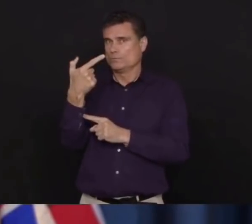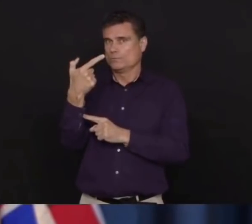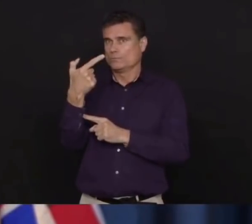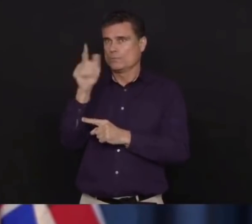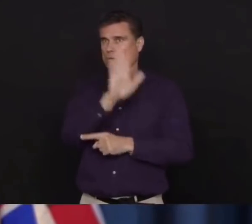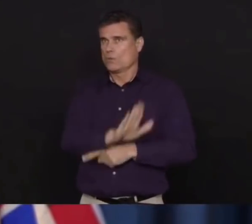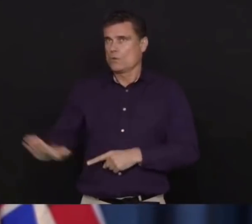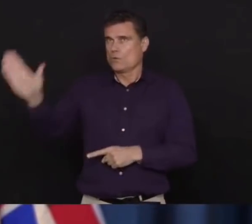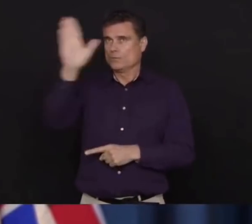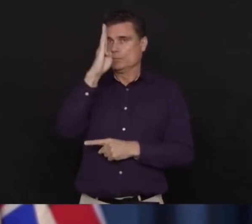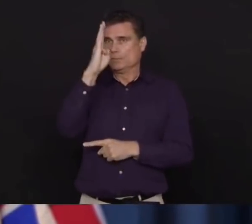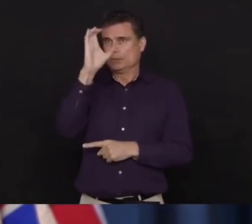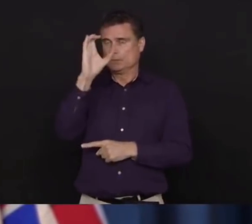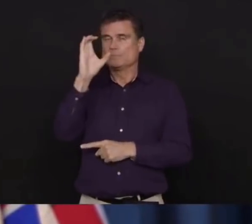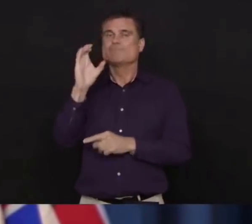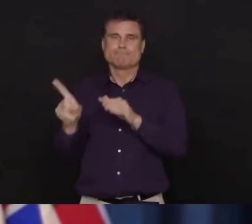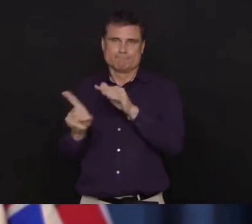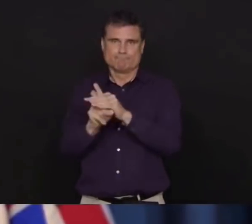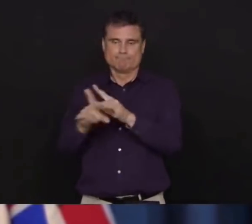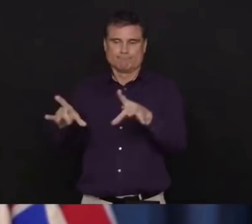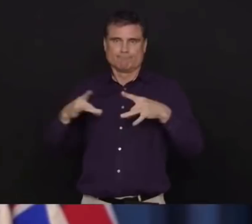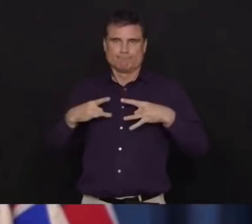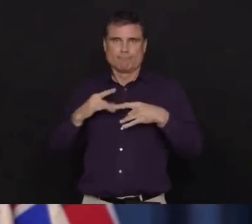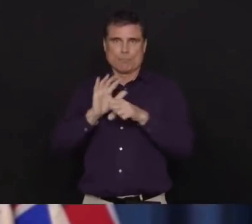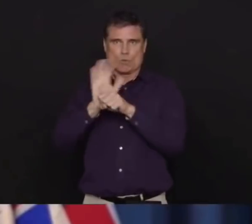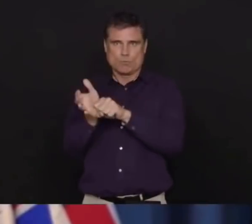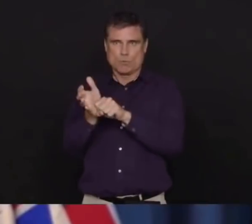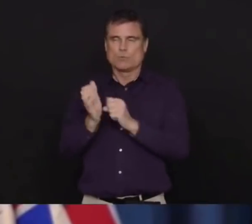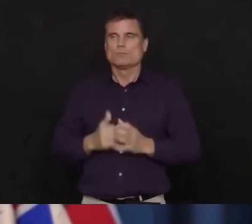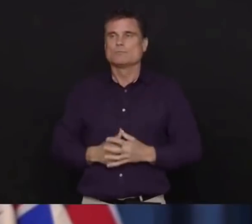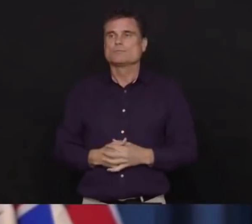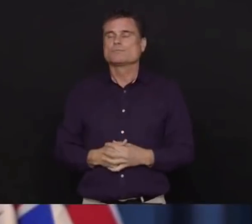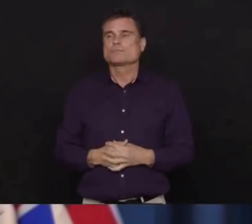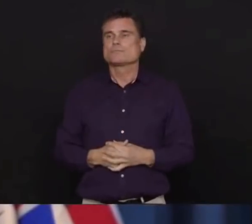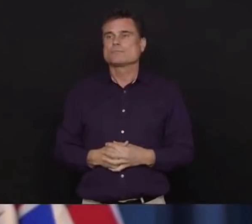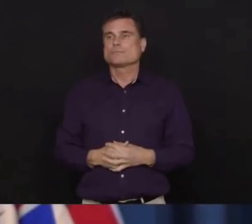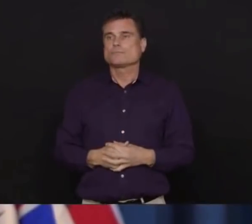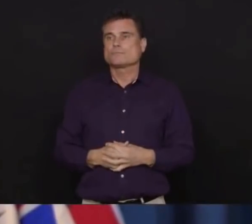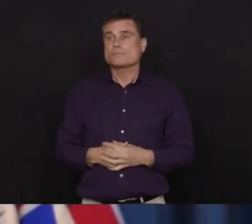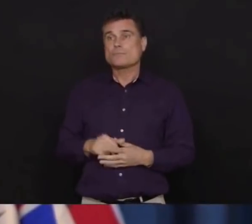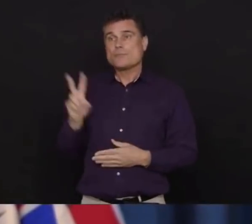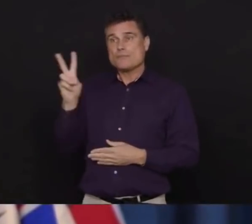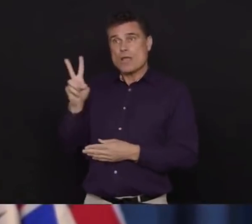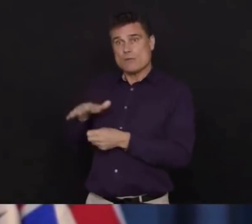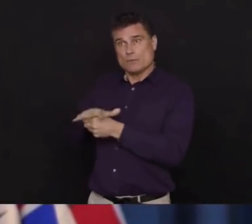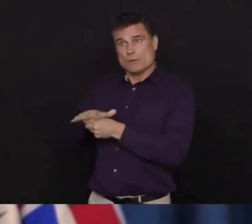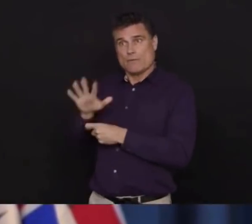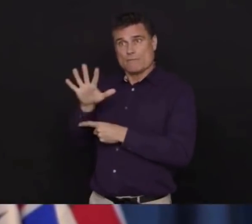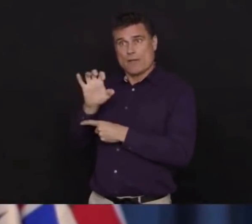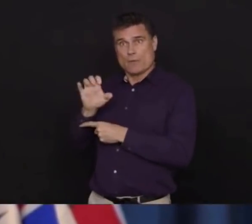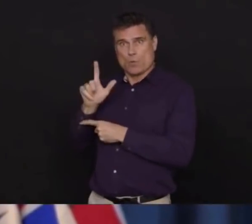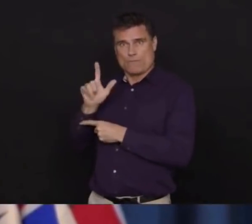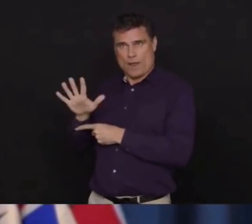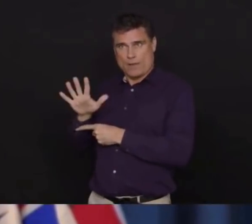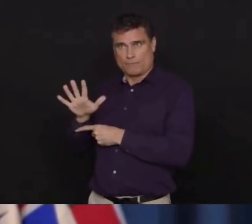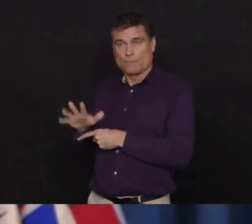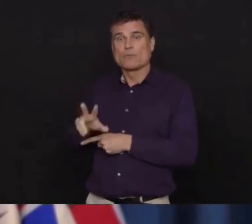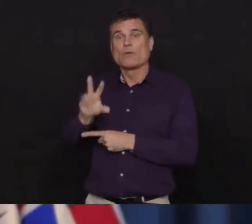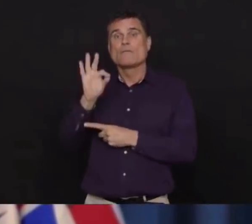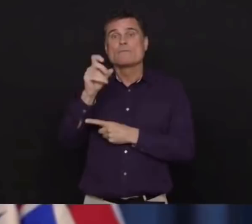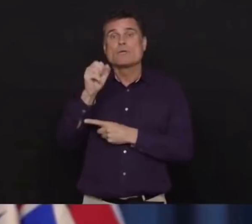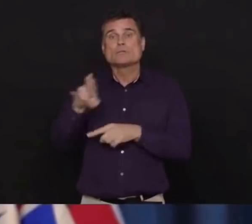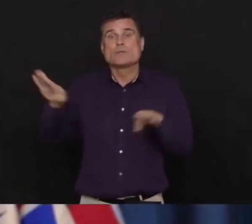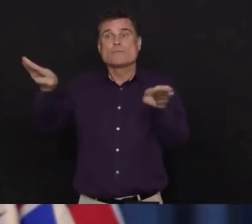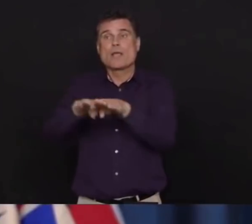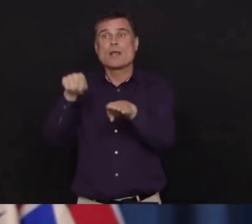-19 here. That includes 525 people in Vancouver Coastal Health, 386 in